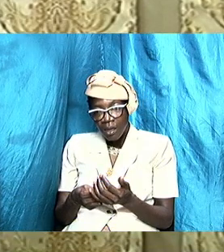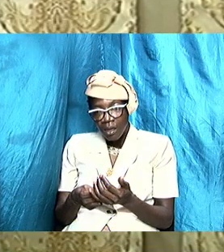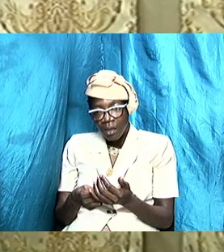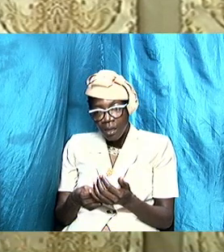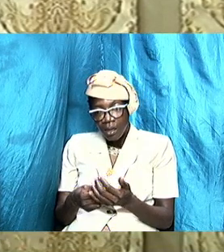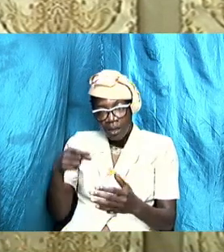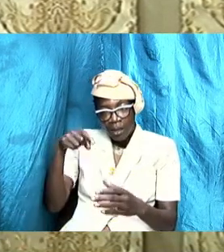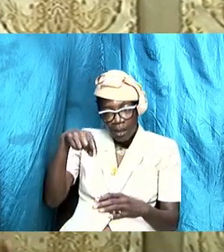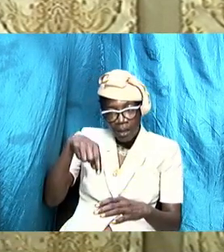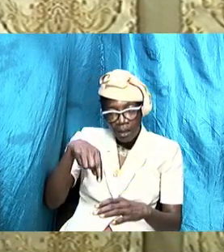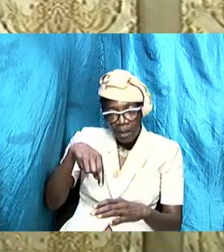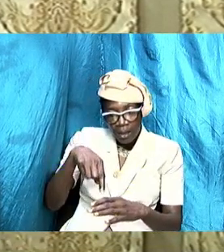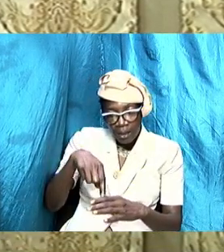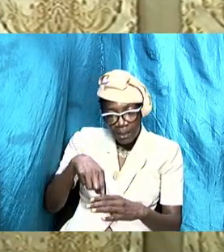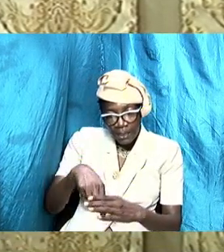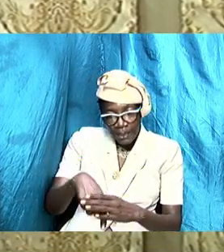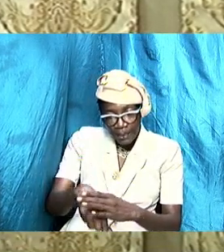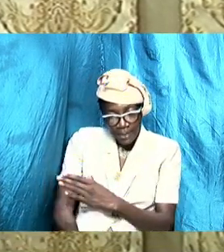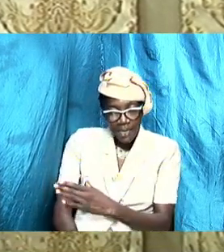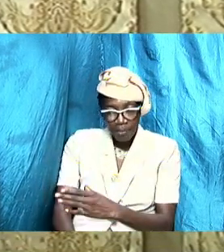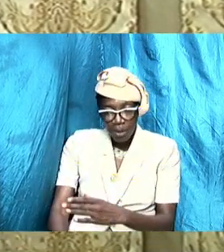that takes care of